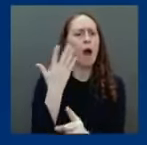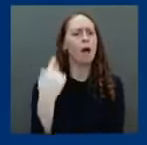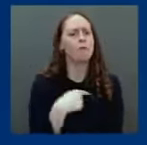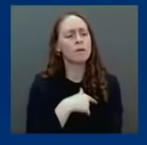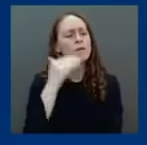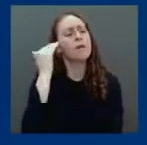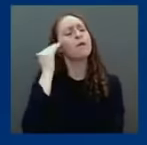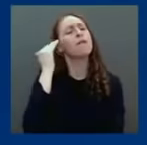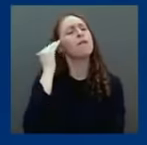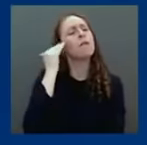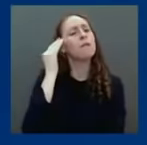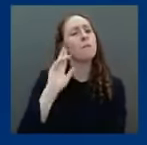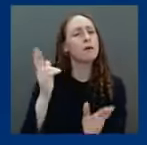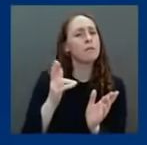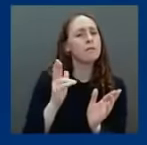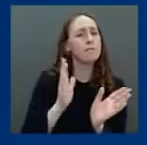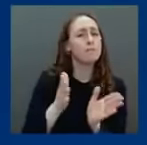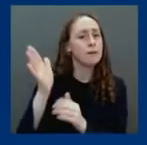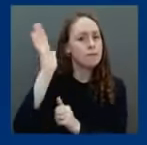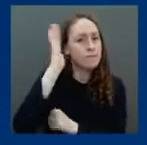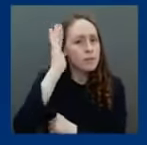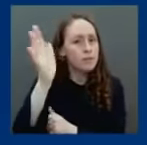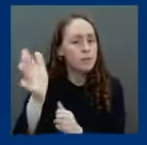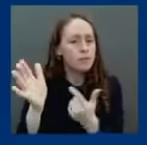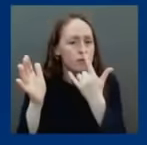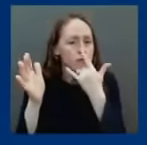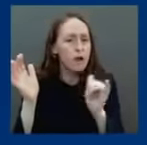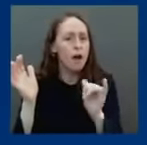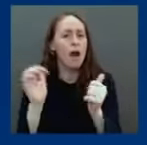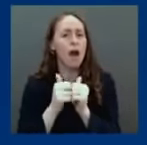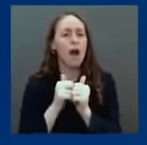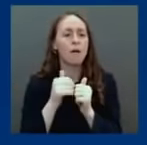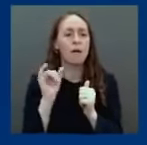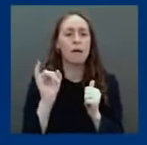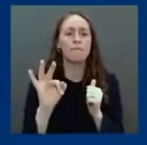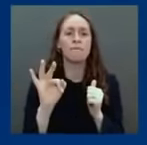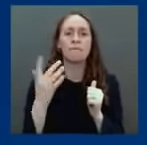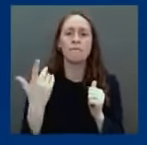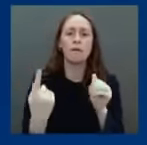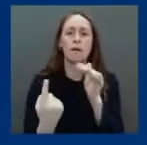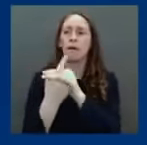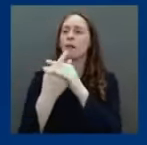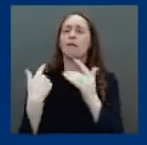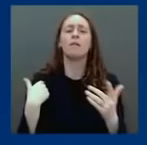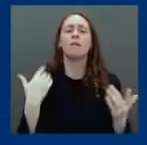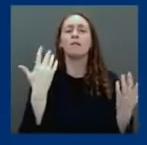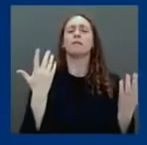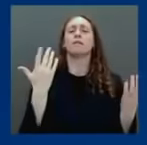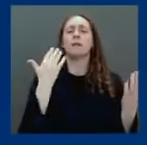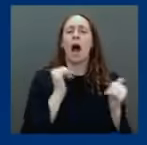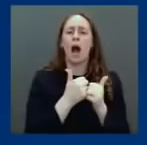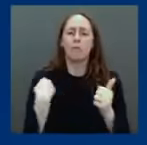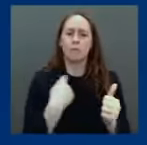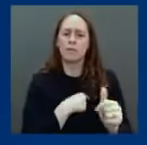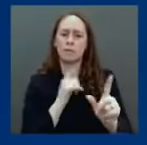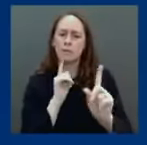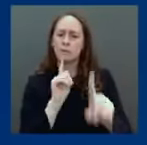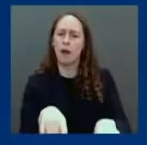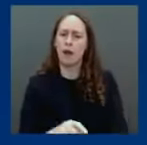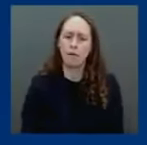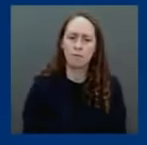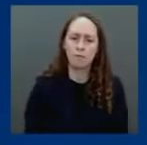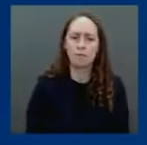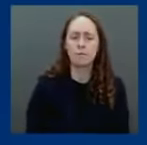better if and when it does. One of those is understanding what the origin of the virus is. And it's very important. For